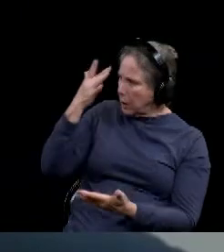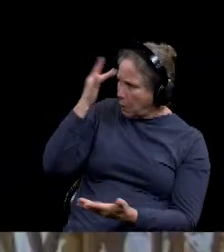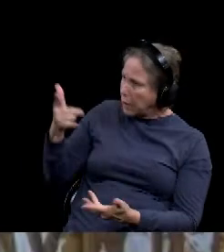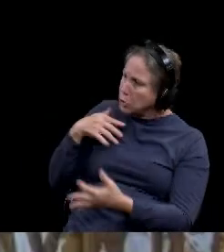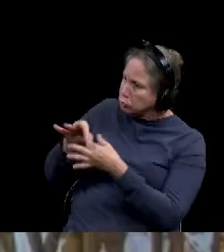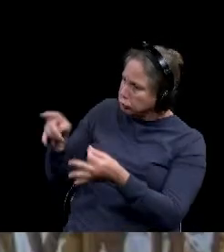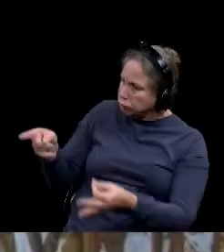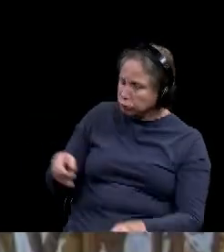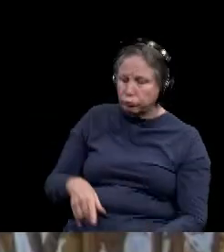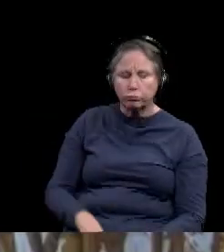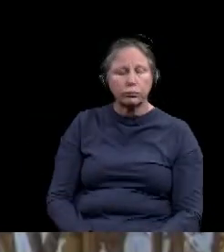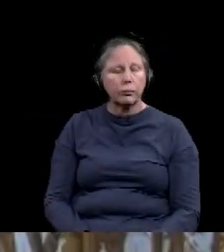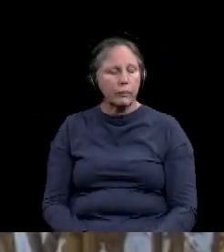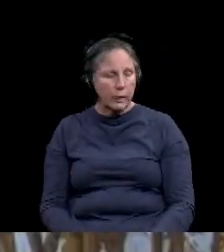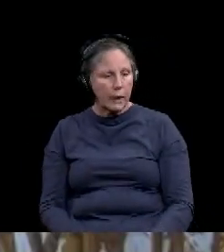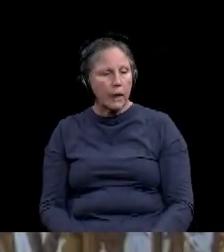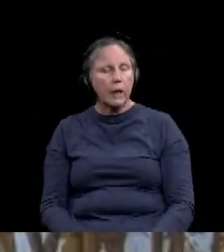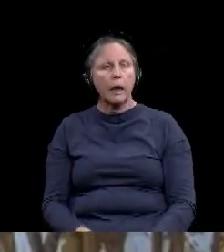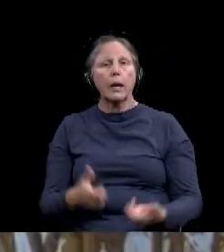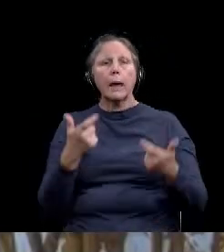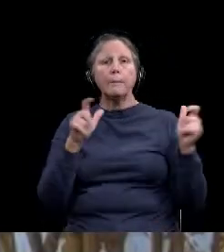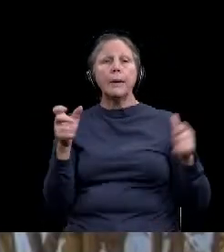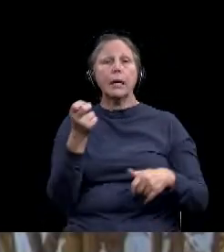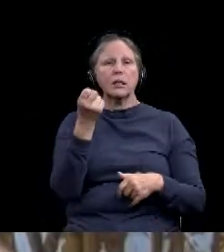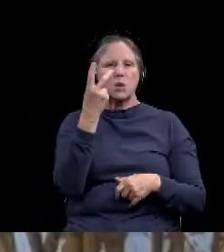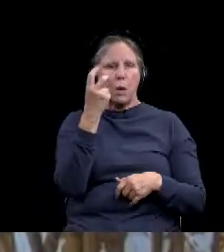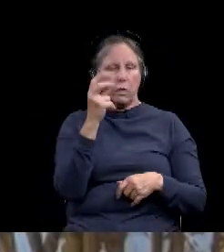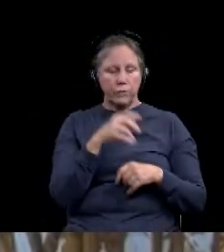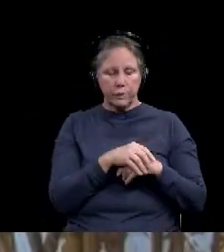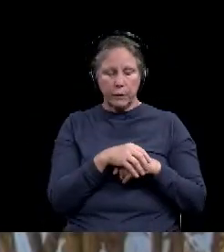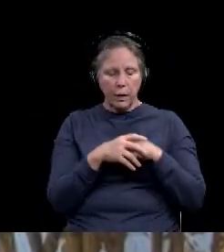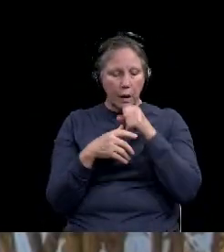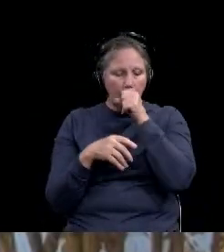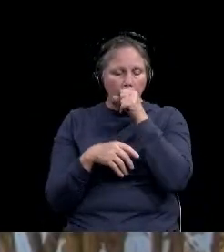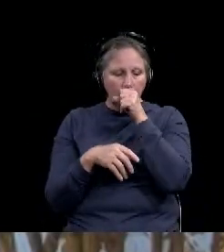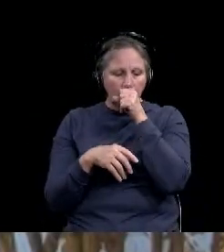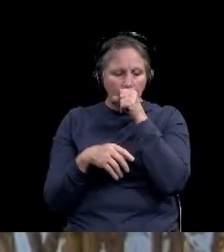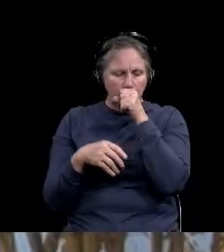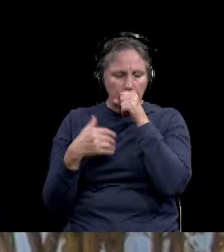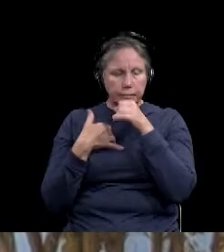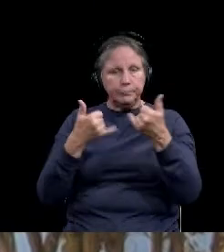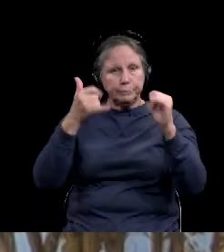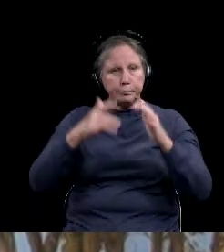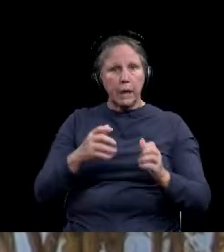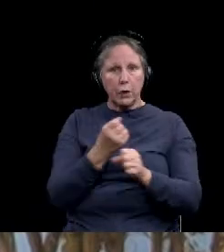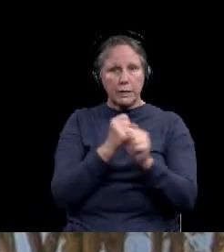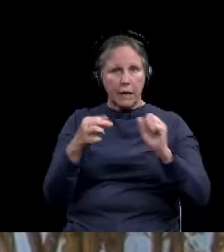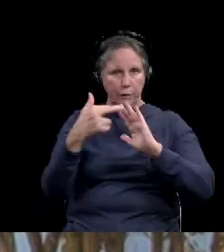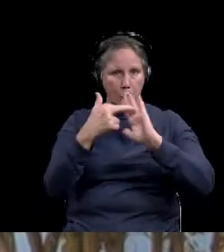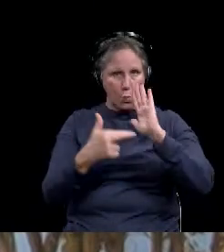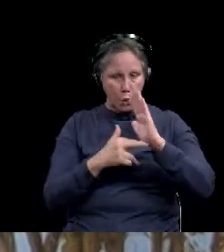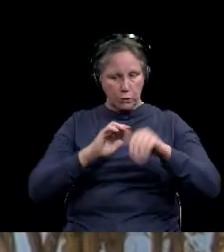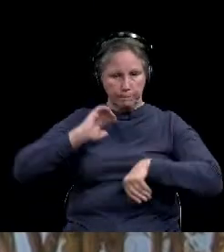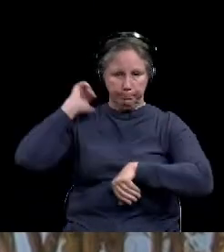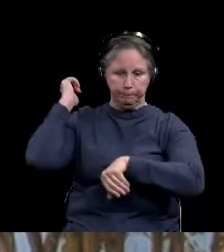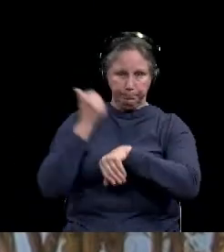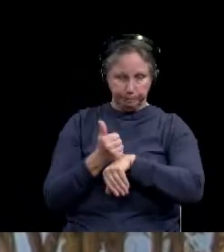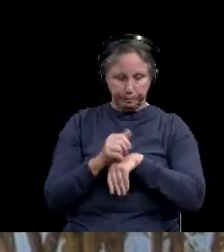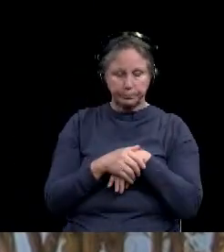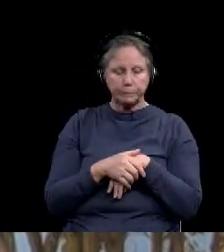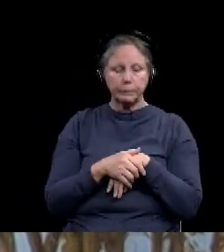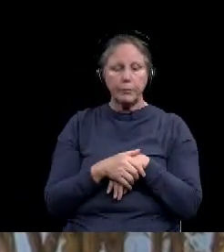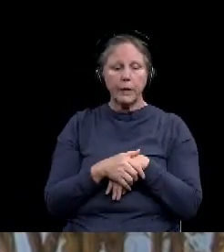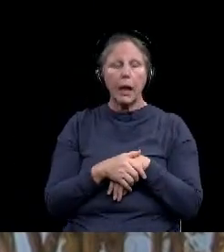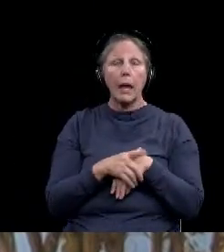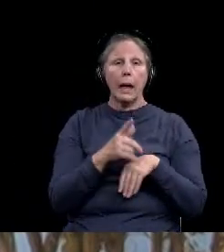Well, Larry, the, uh, the big 12 has established, uh, player safety protocols related to COVID-19 and there are minimum number of players